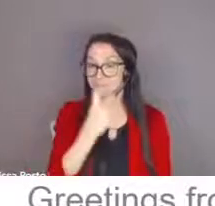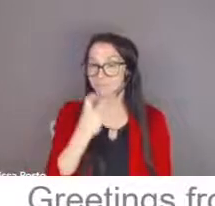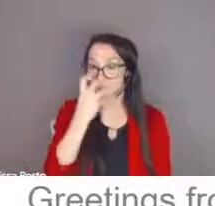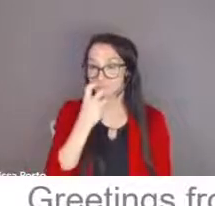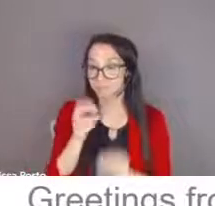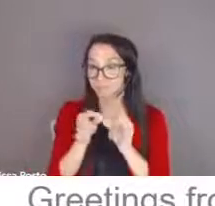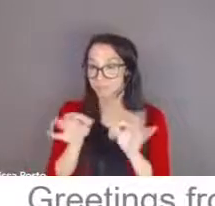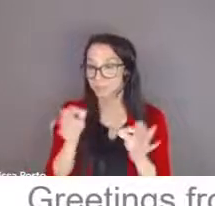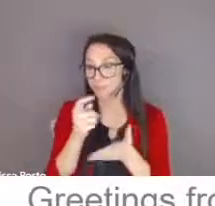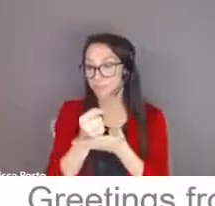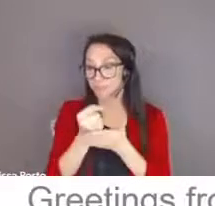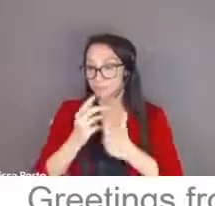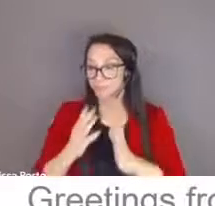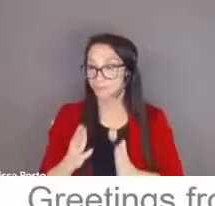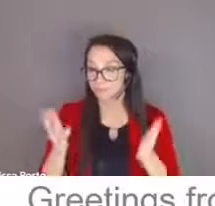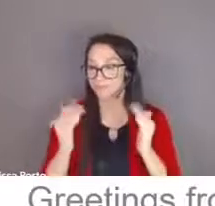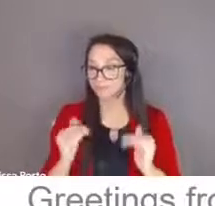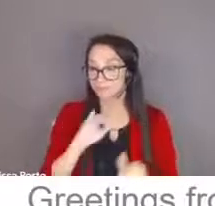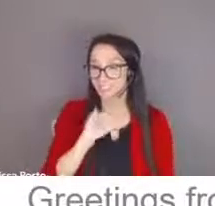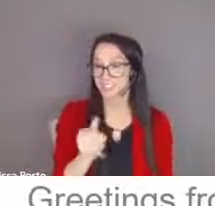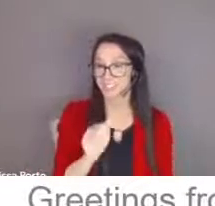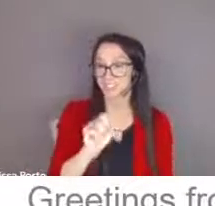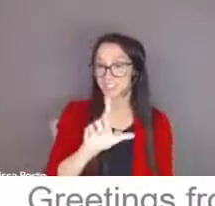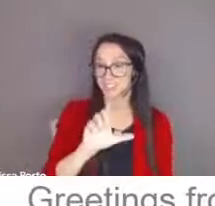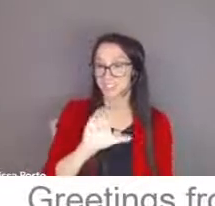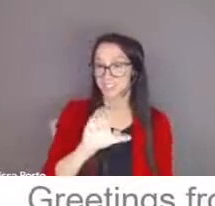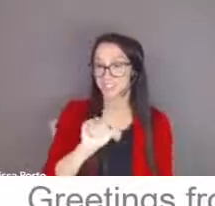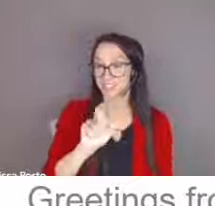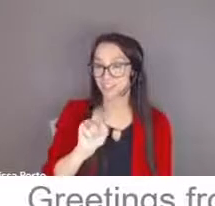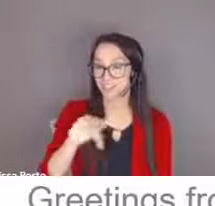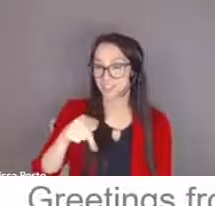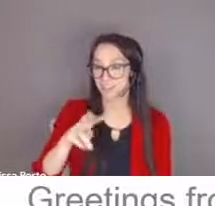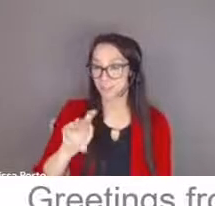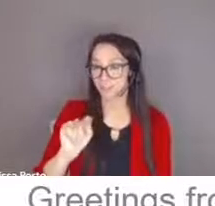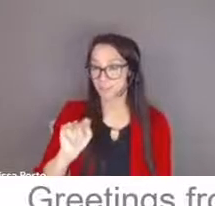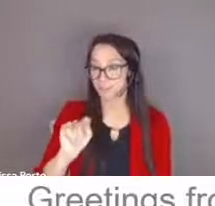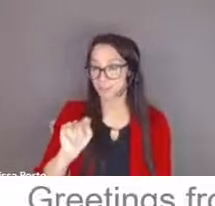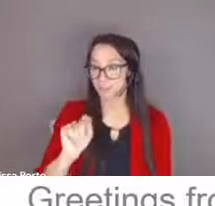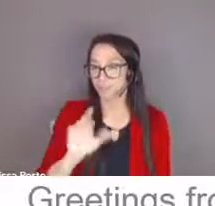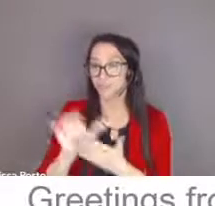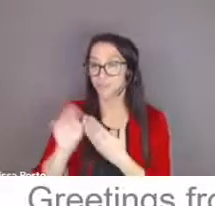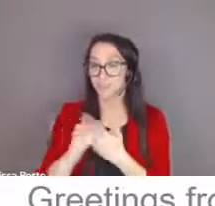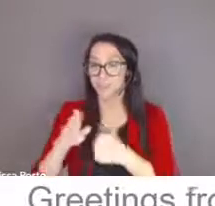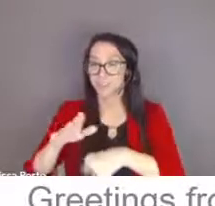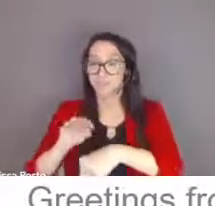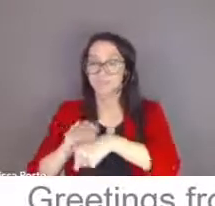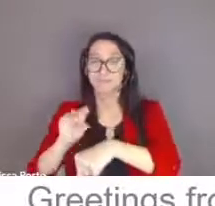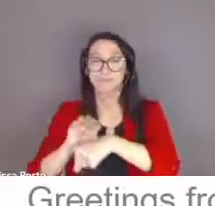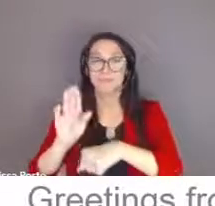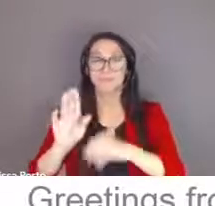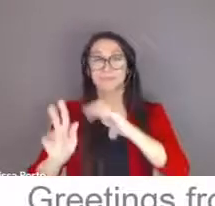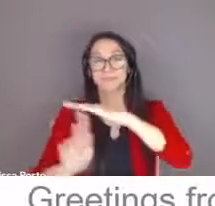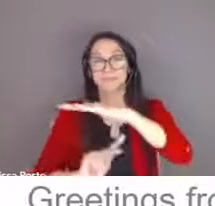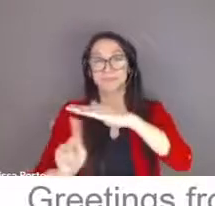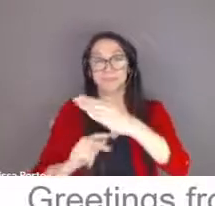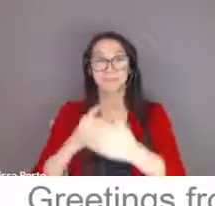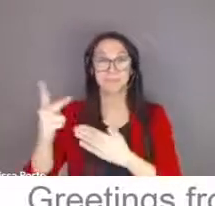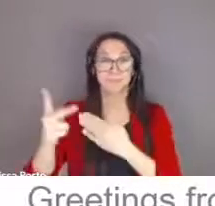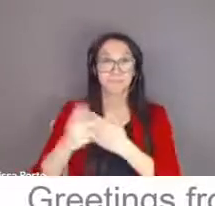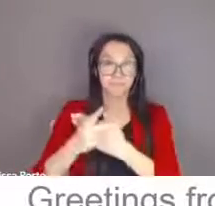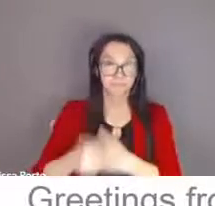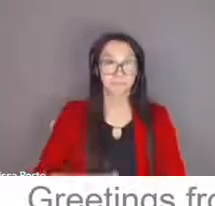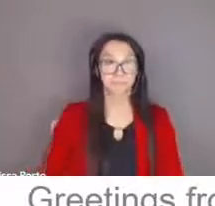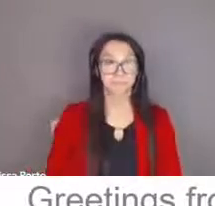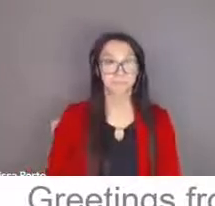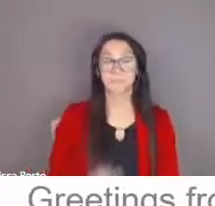and jacqueline priest brown the curriculum consultant for the early years kindergarten program i'd also like to introduce our special